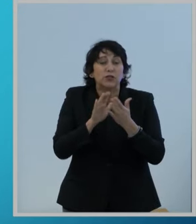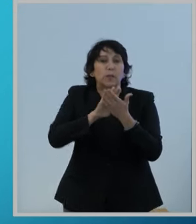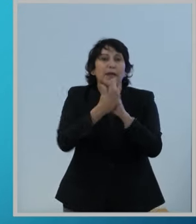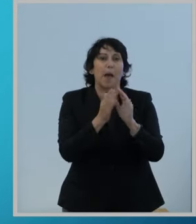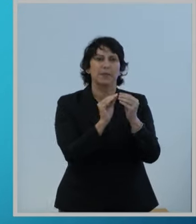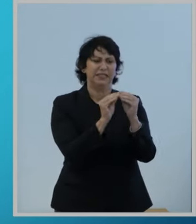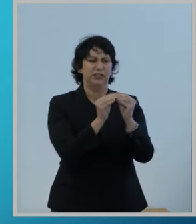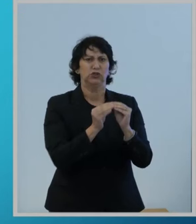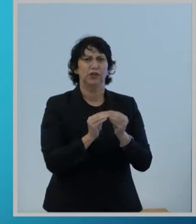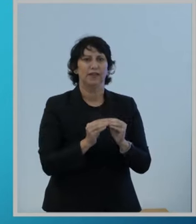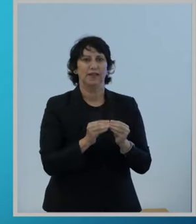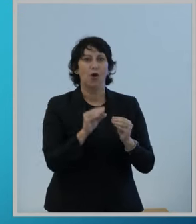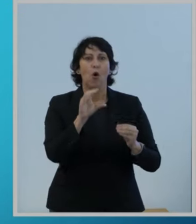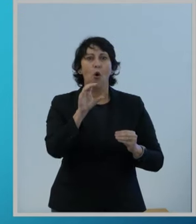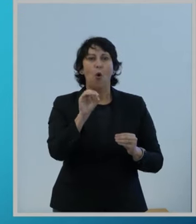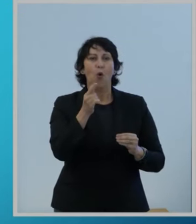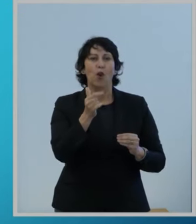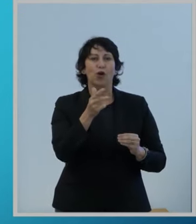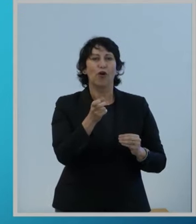oligarchy.